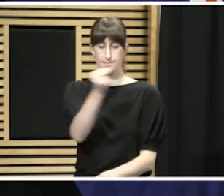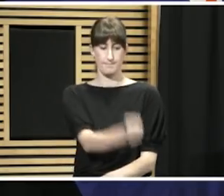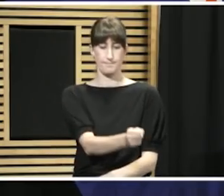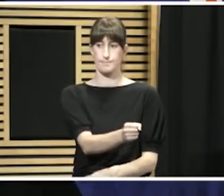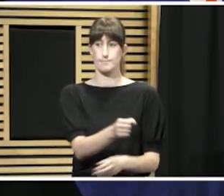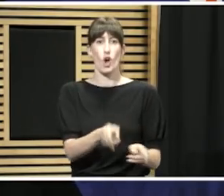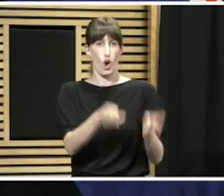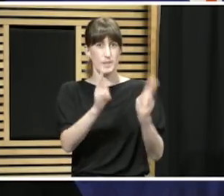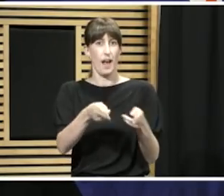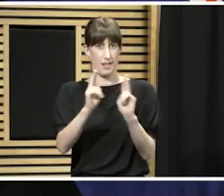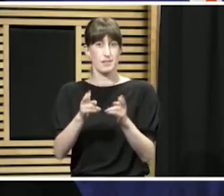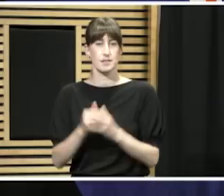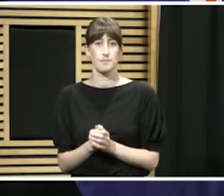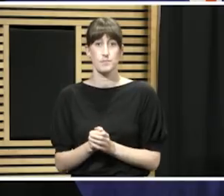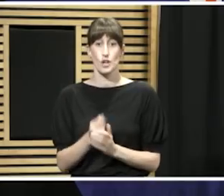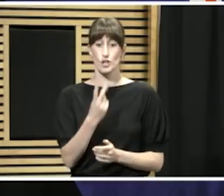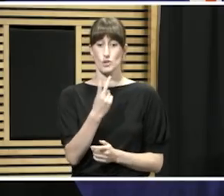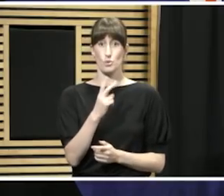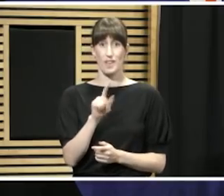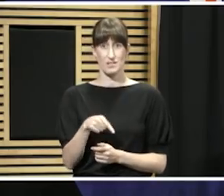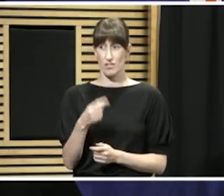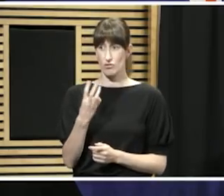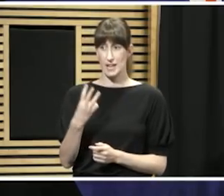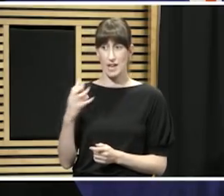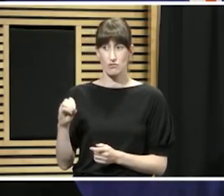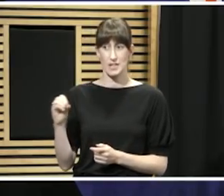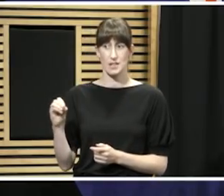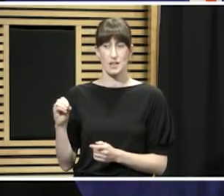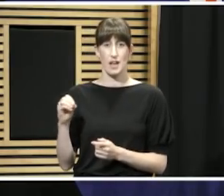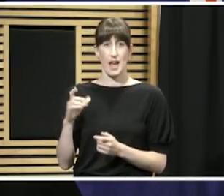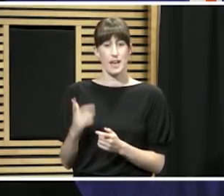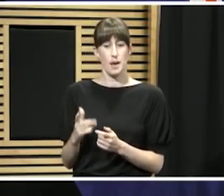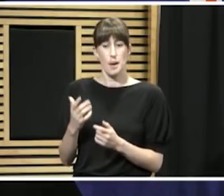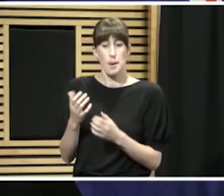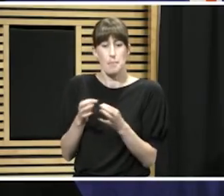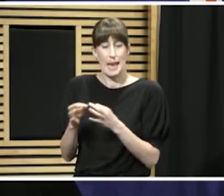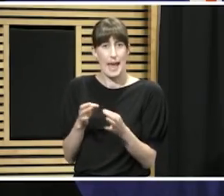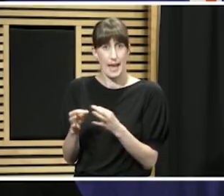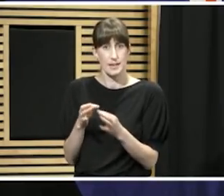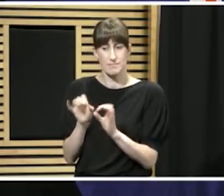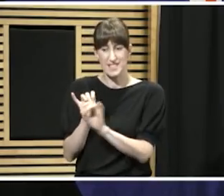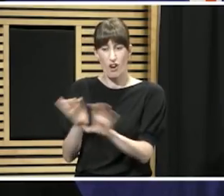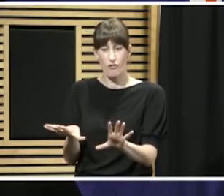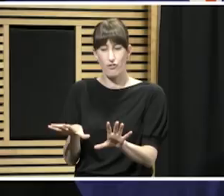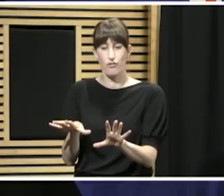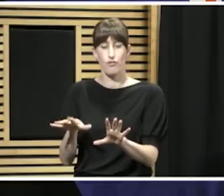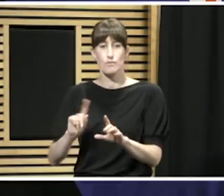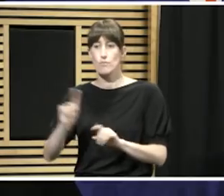,200 did have a plan and they are self-isolating, but